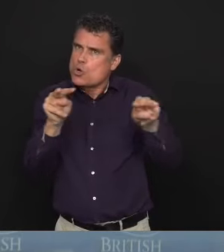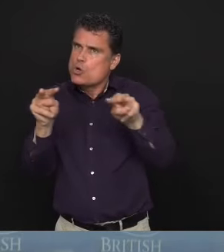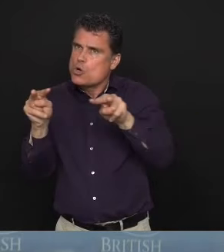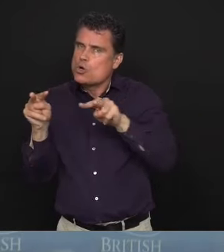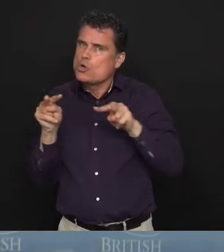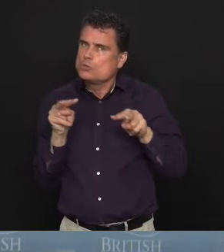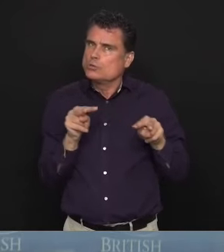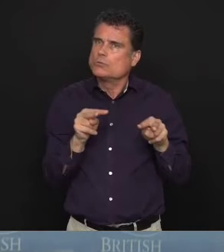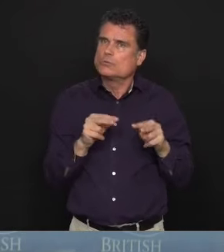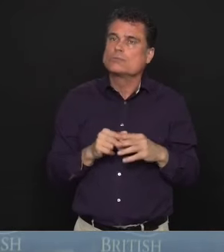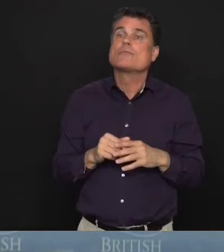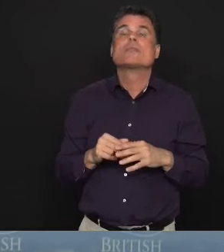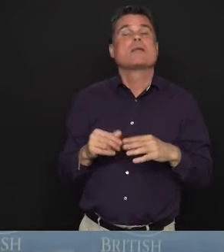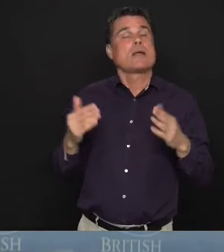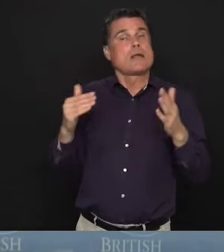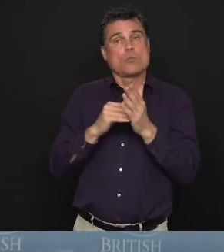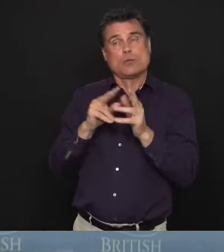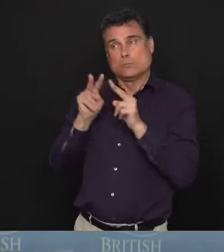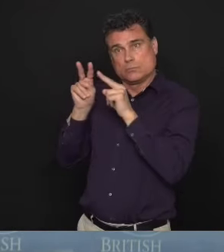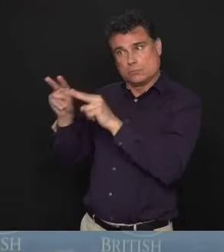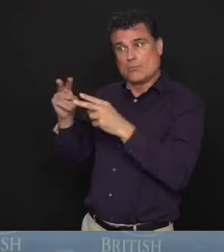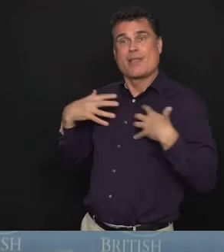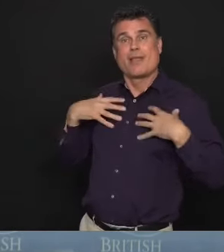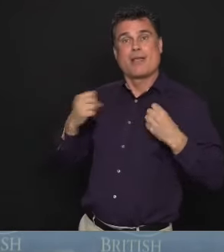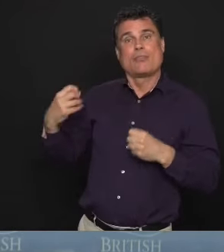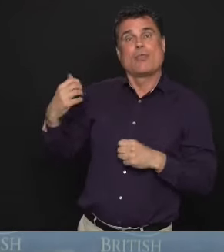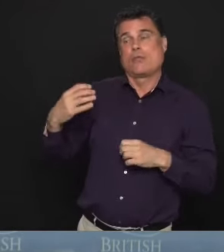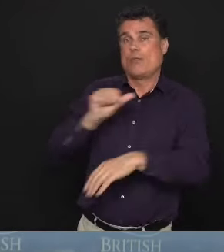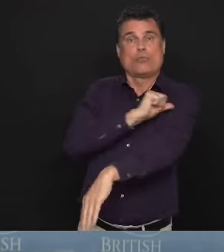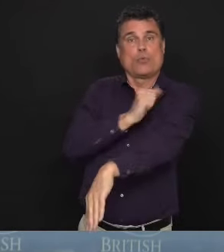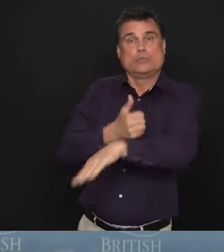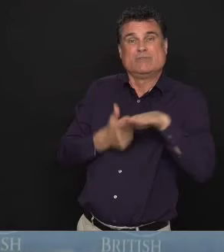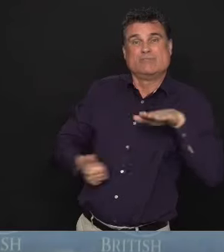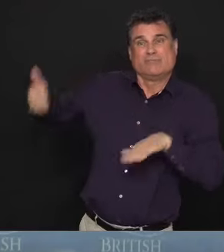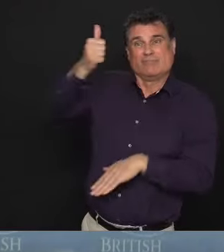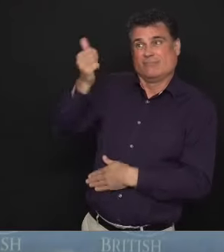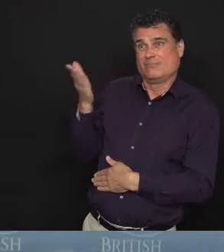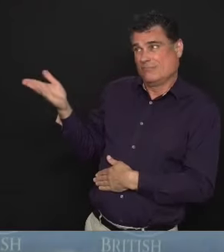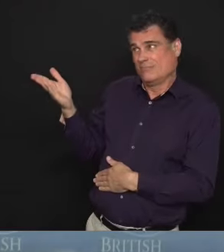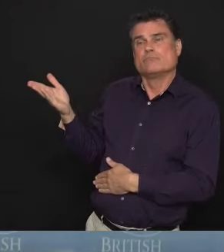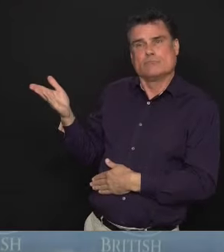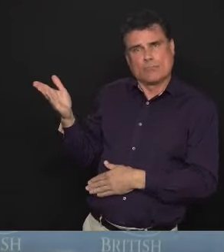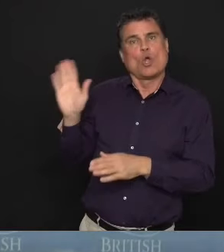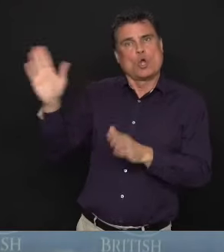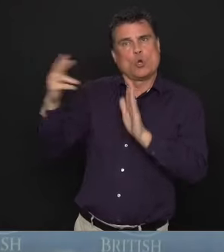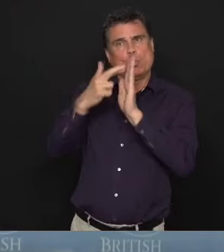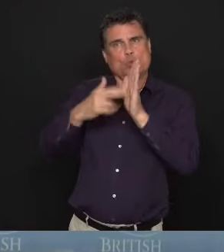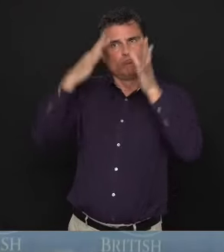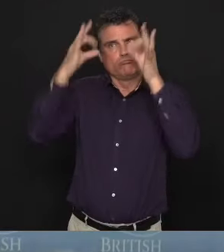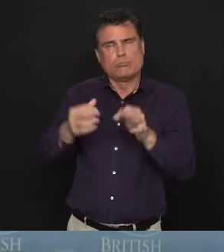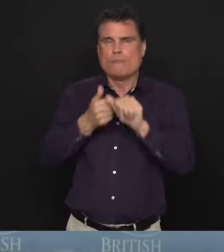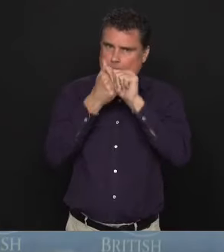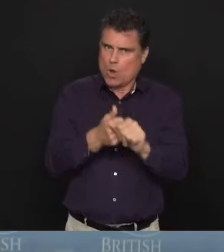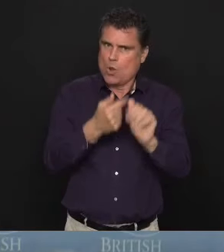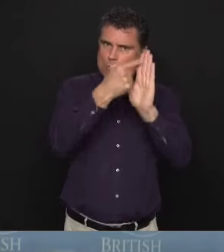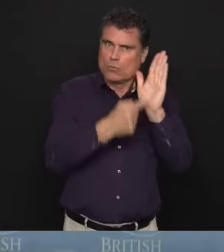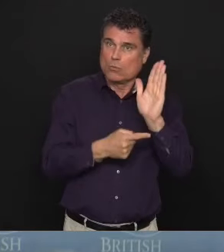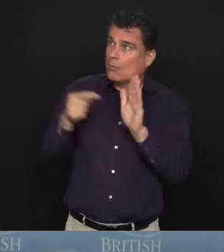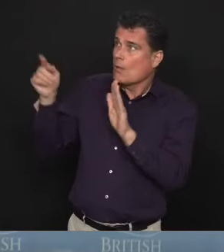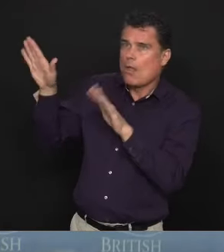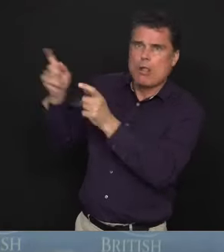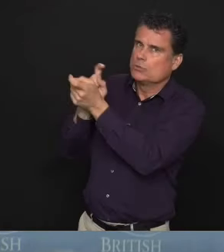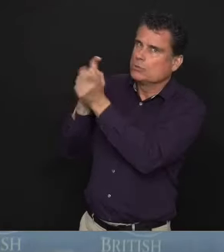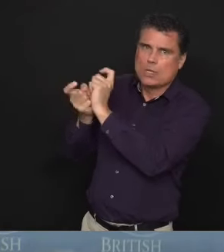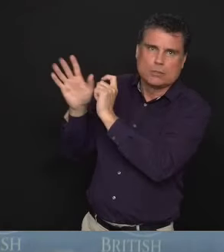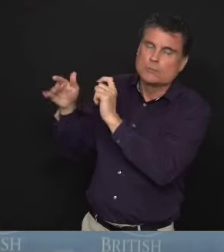if circumstances require a change in measures that are in place. The next question is from Chad Pawson, CBC.